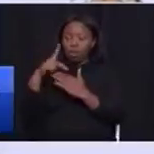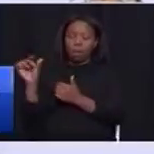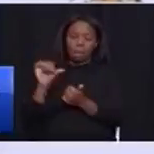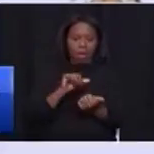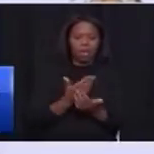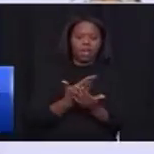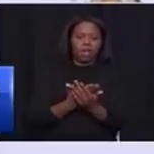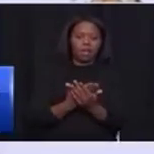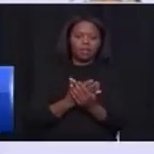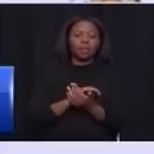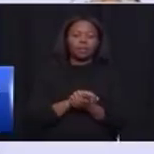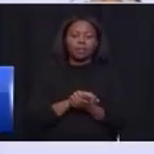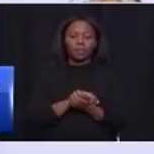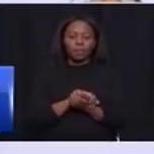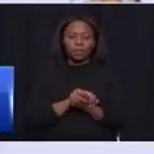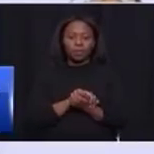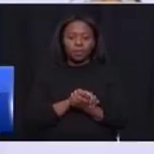on track.